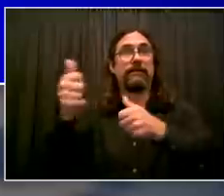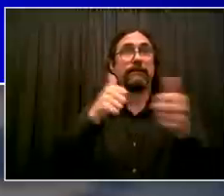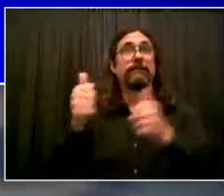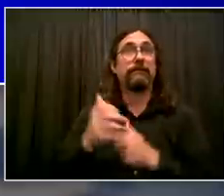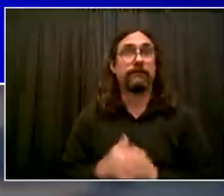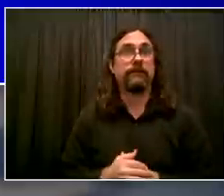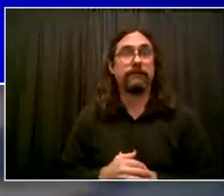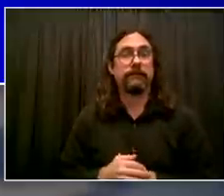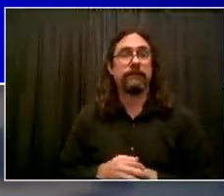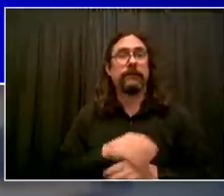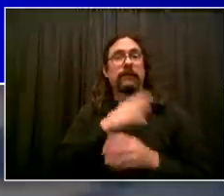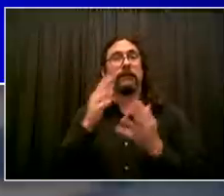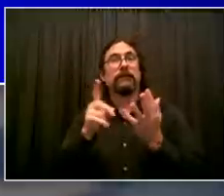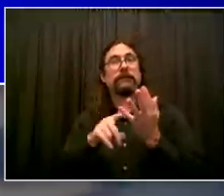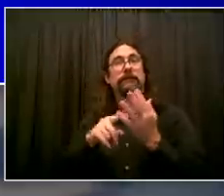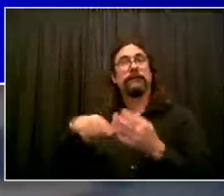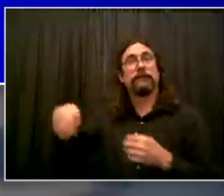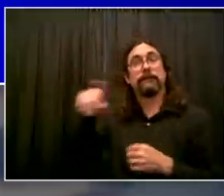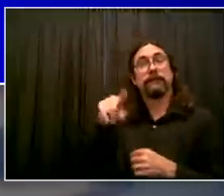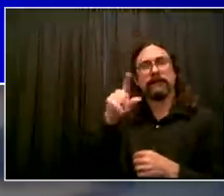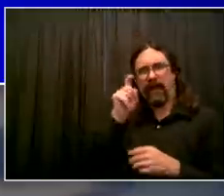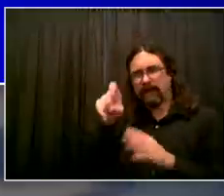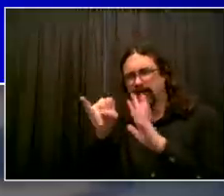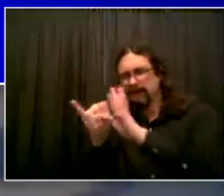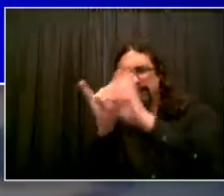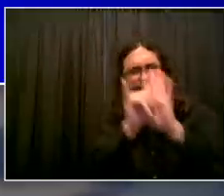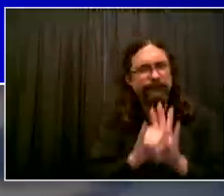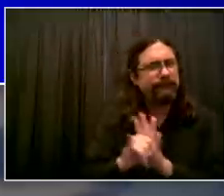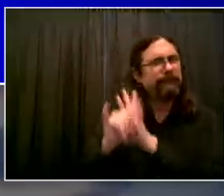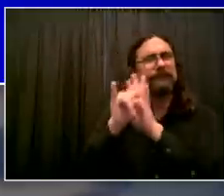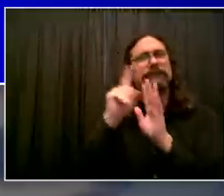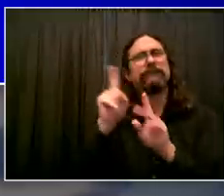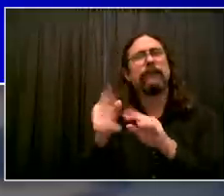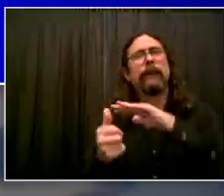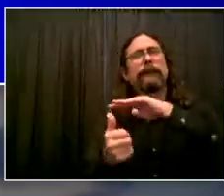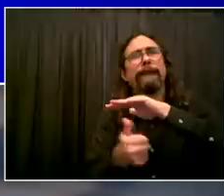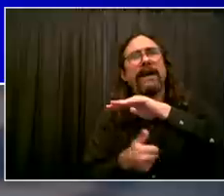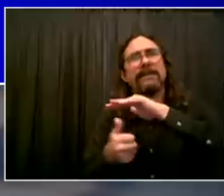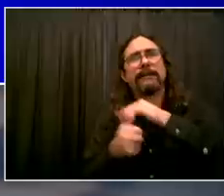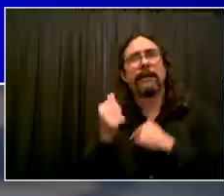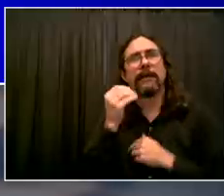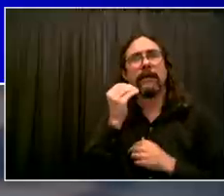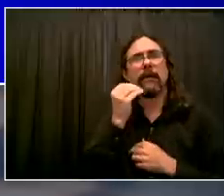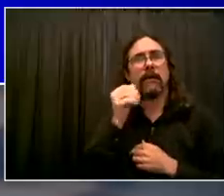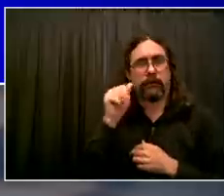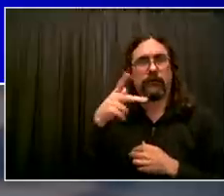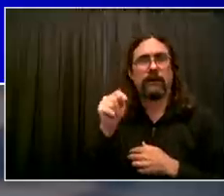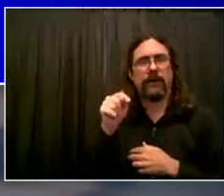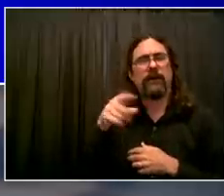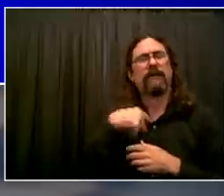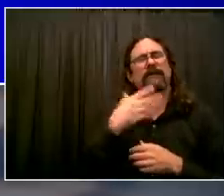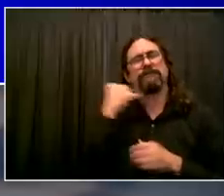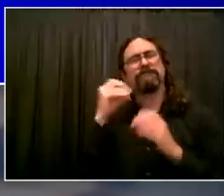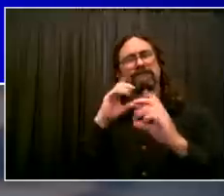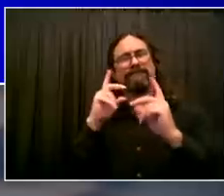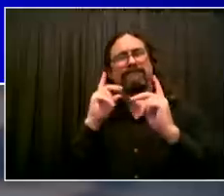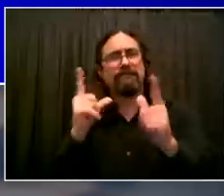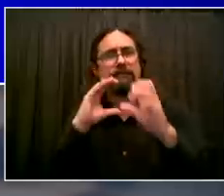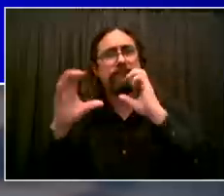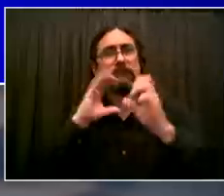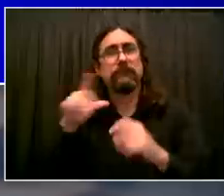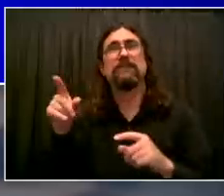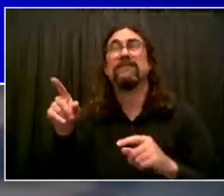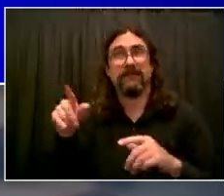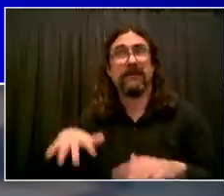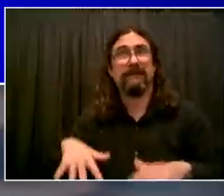language, prepare them. So what we're realizing now is even with the information we get from the National Weather Service, we're going